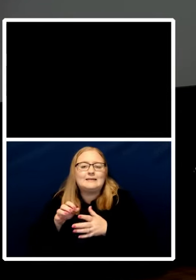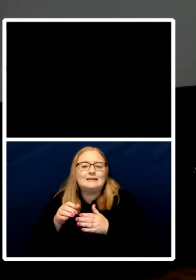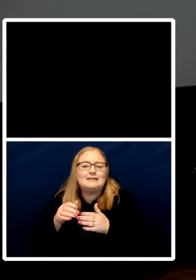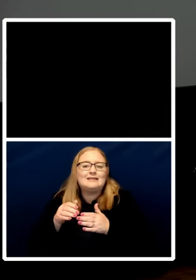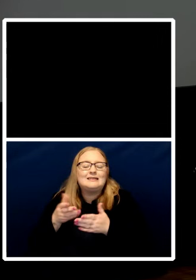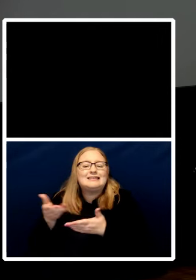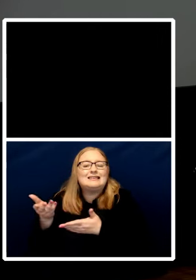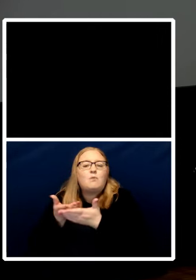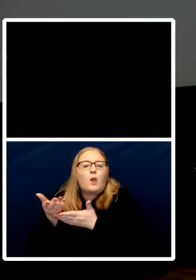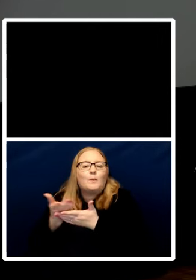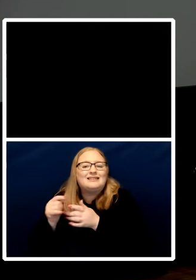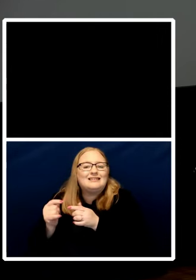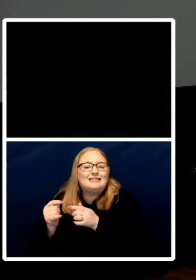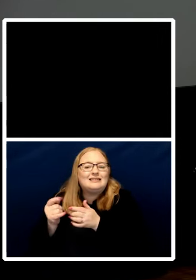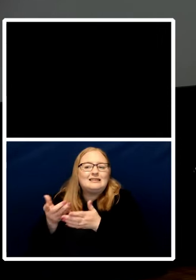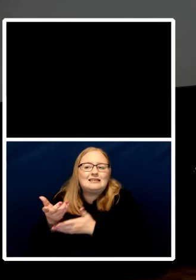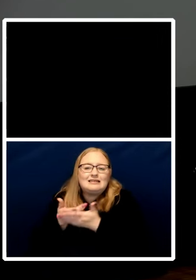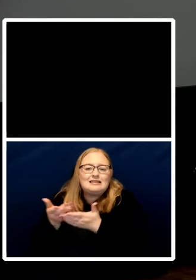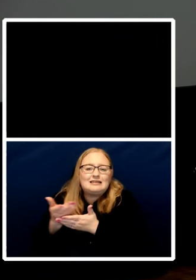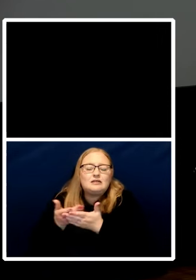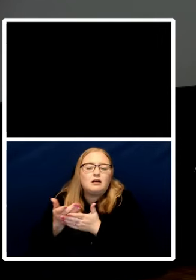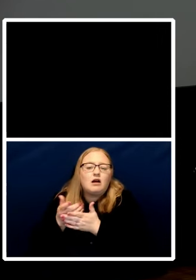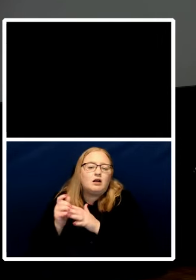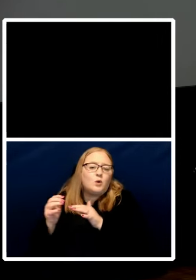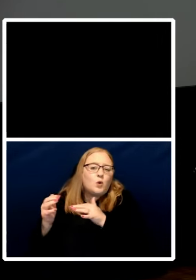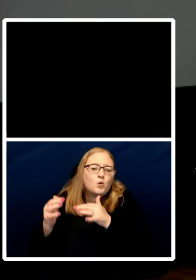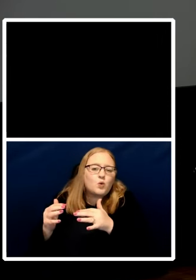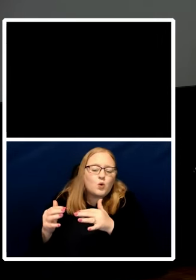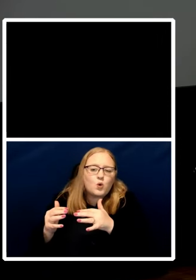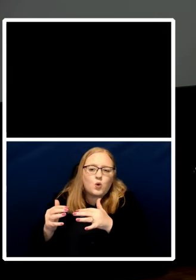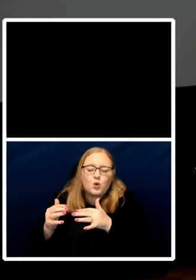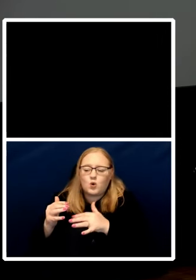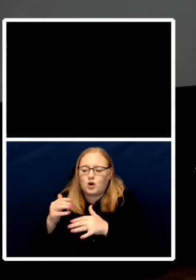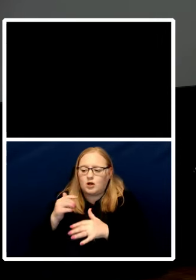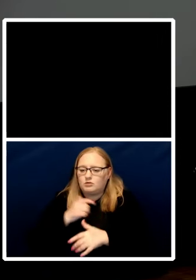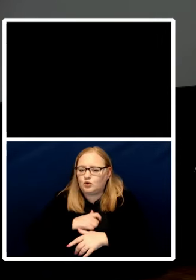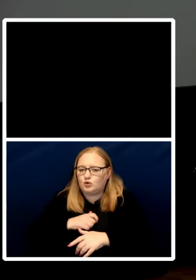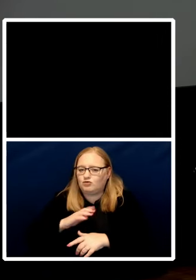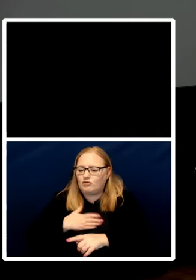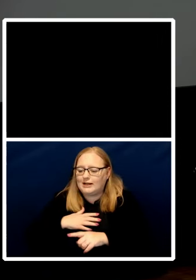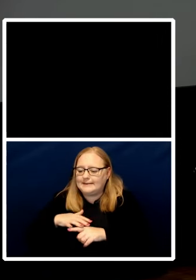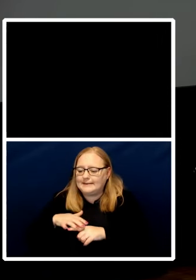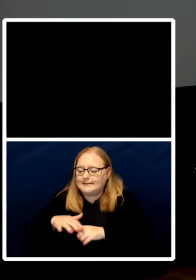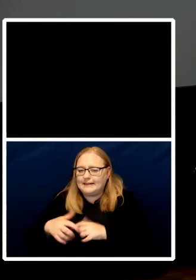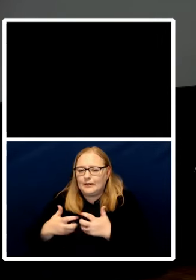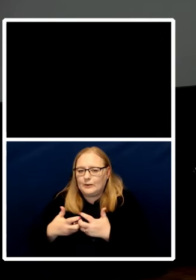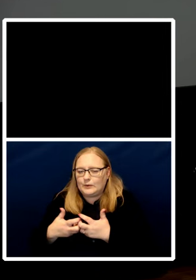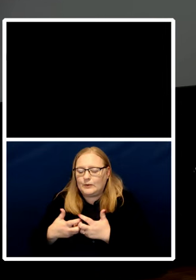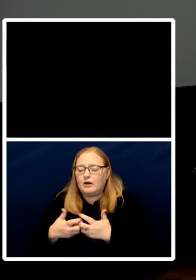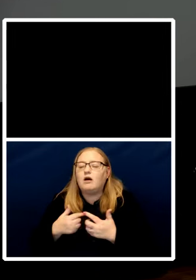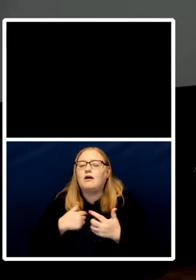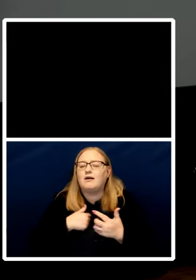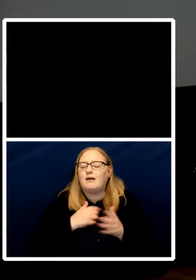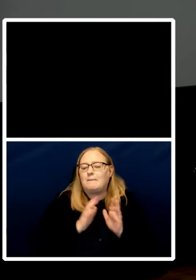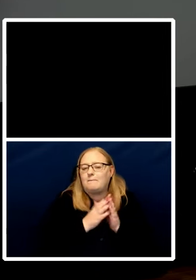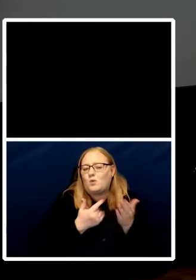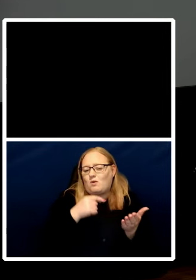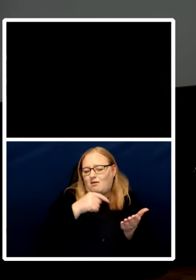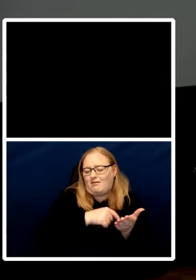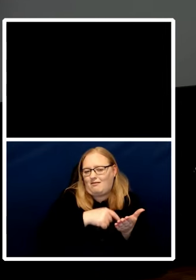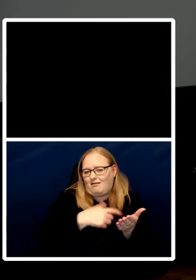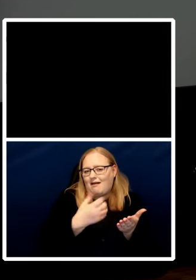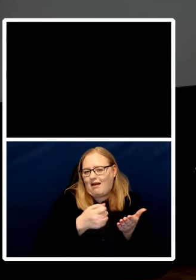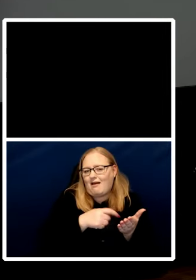and again i try to i try to um touch on that in some of the later chapters in the book um